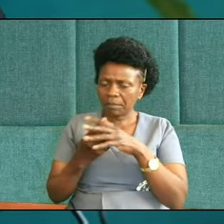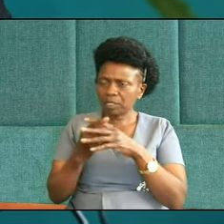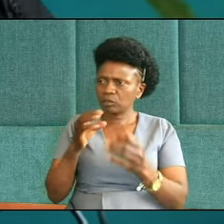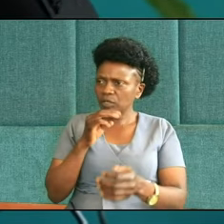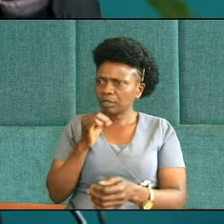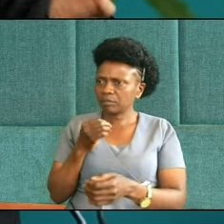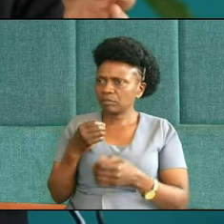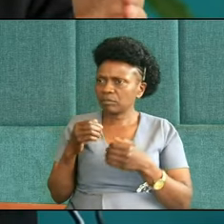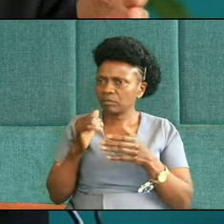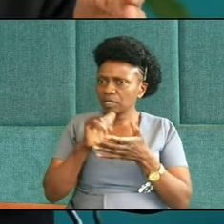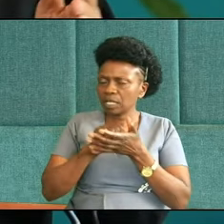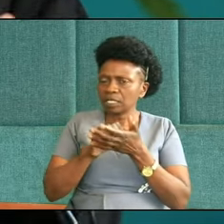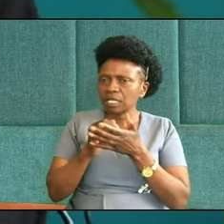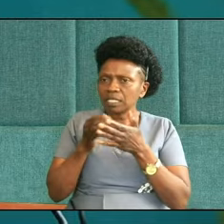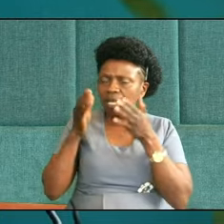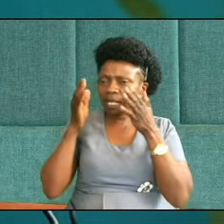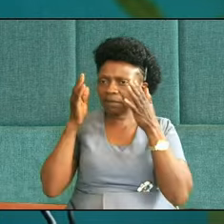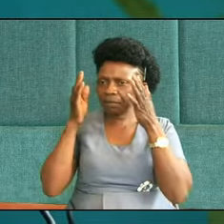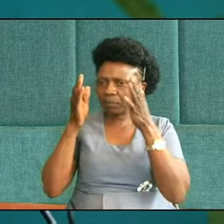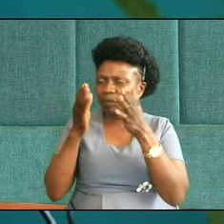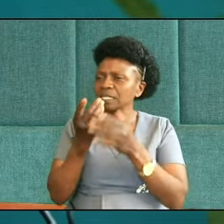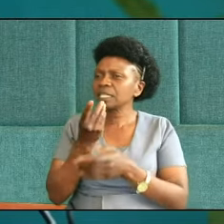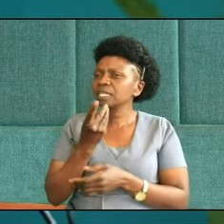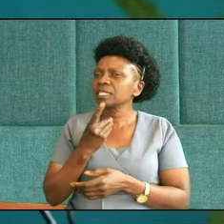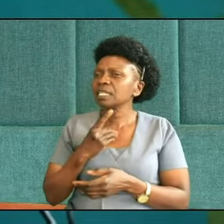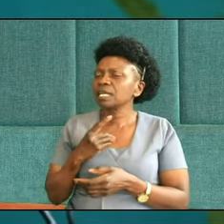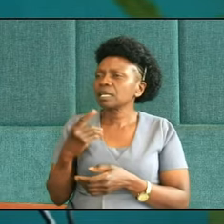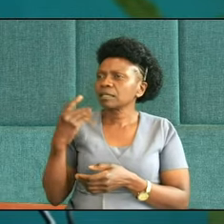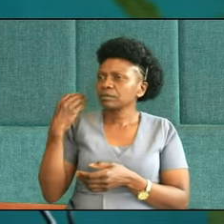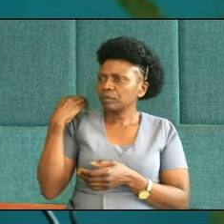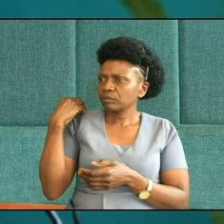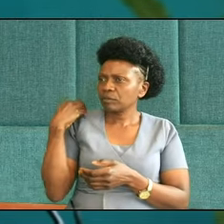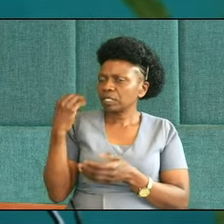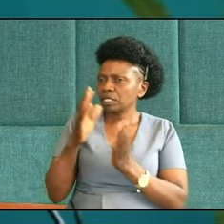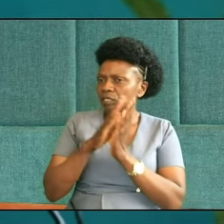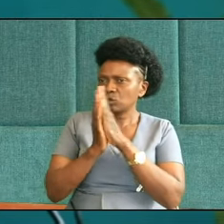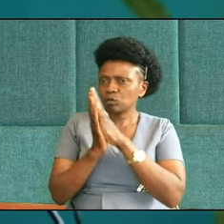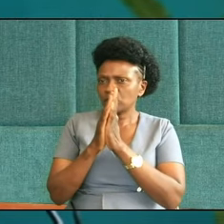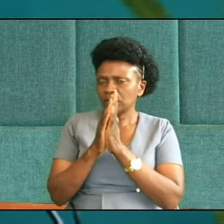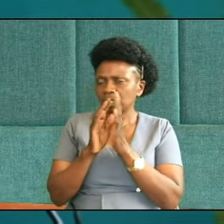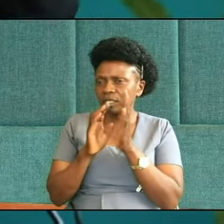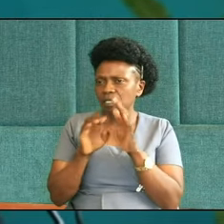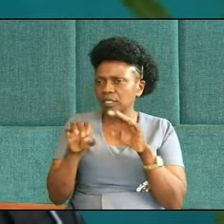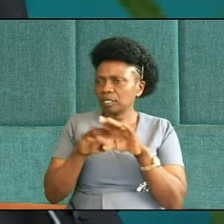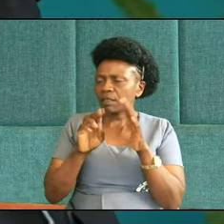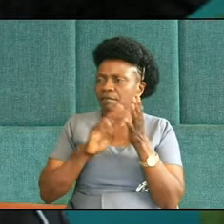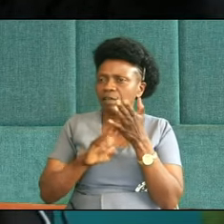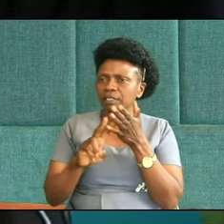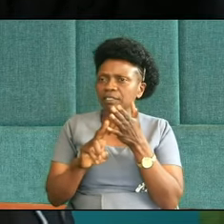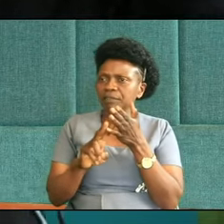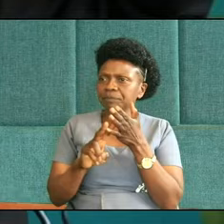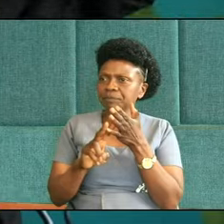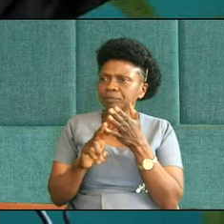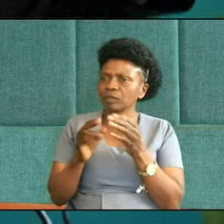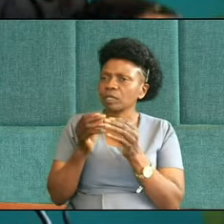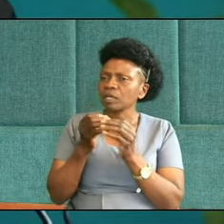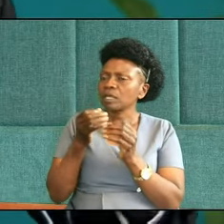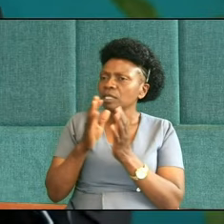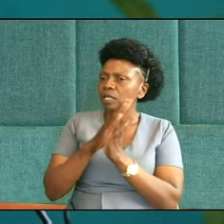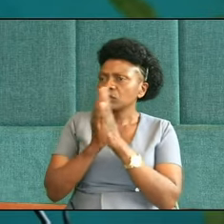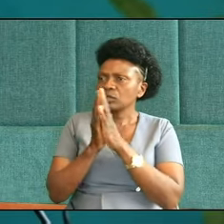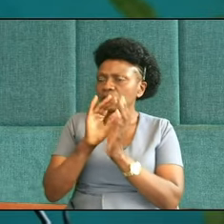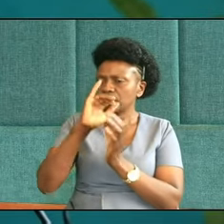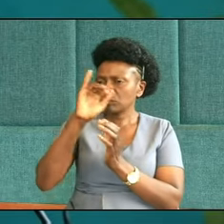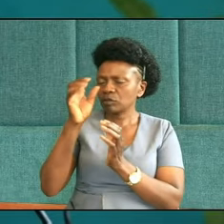here is an intentional interruption in the story, in the text. Because it tells us about Joseph, then